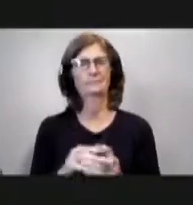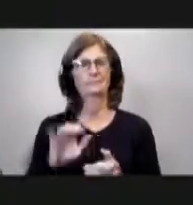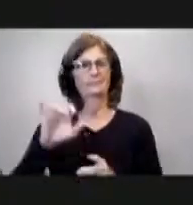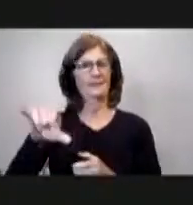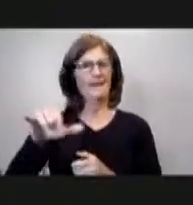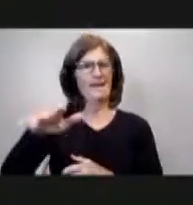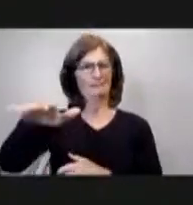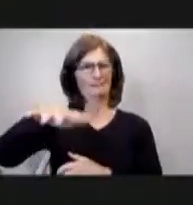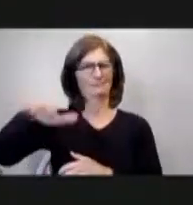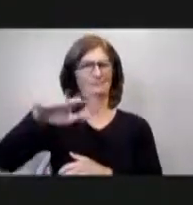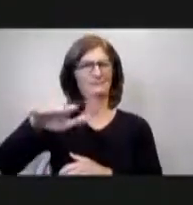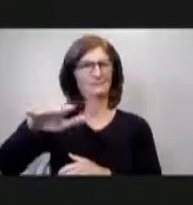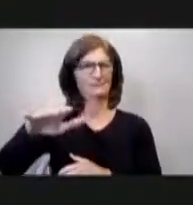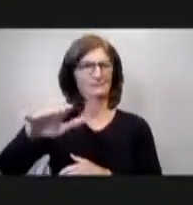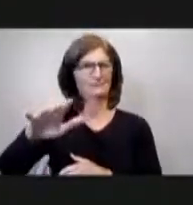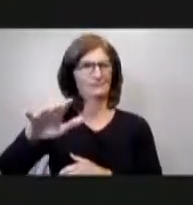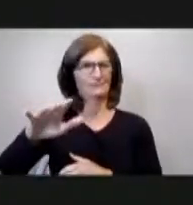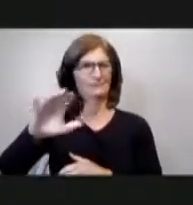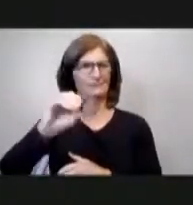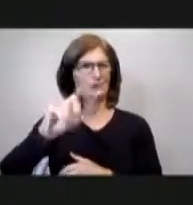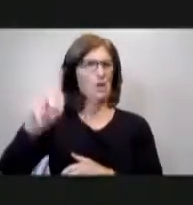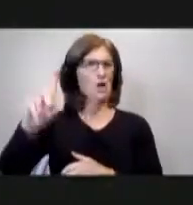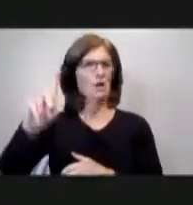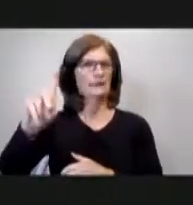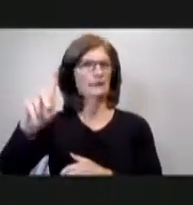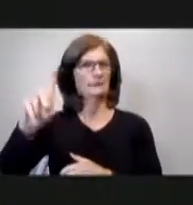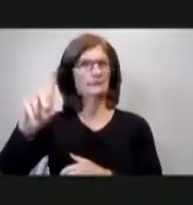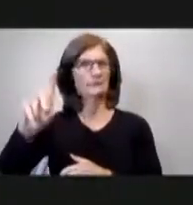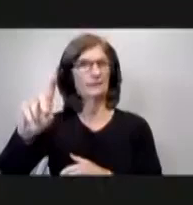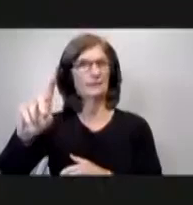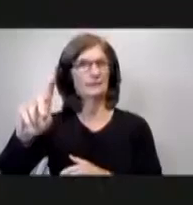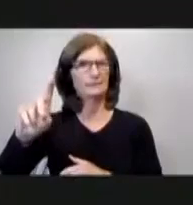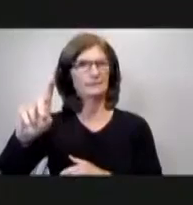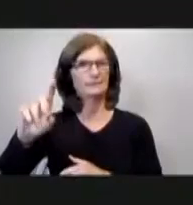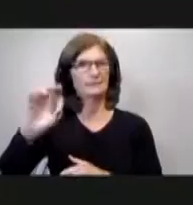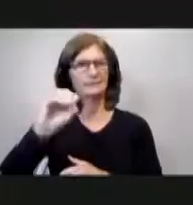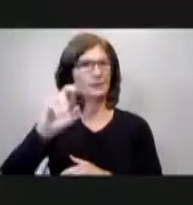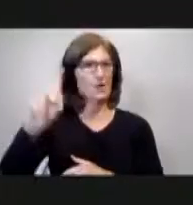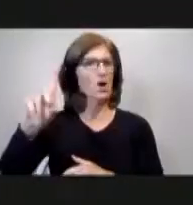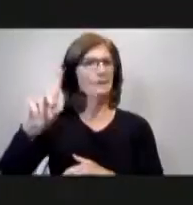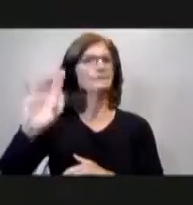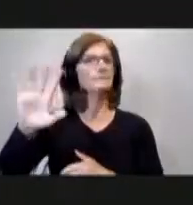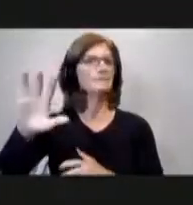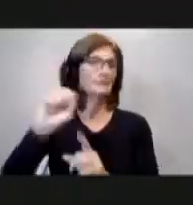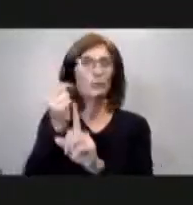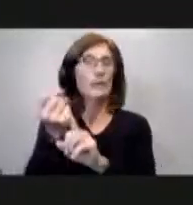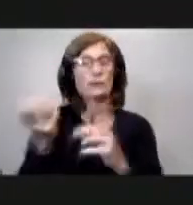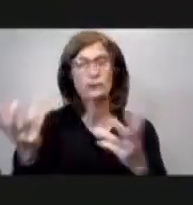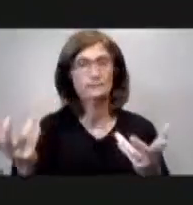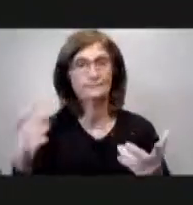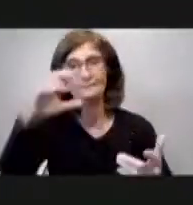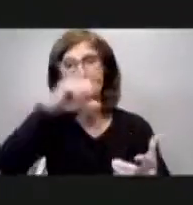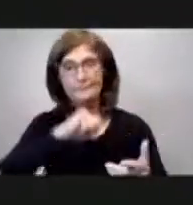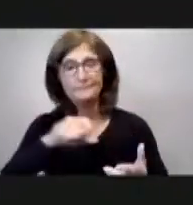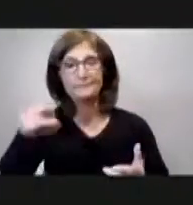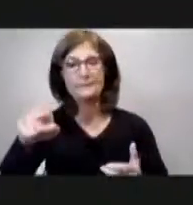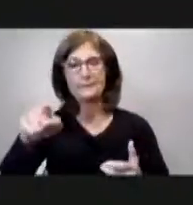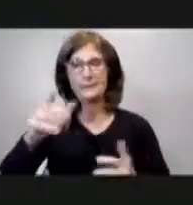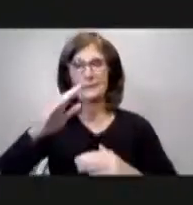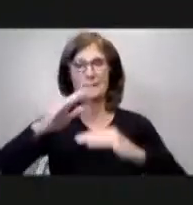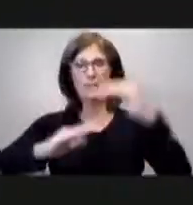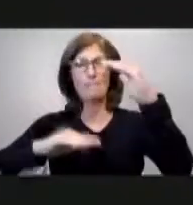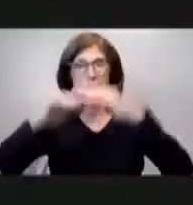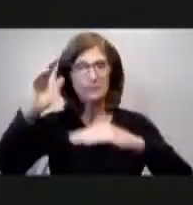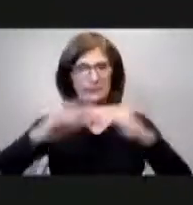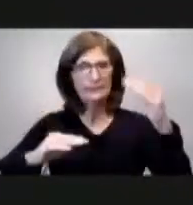and i think it's an odd struggle from what i understand it's odd it's an odd situation i think the buildings subdivide the